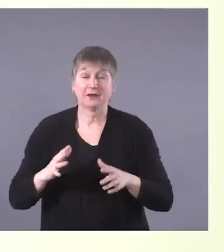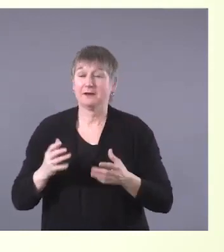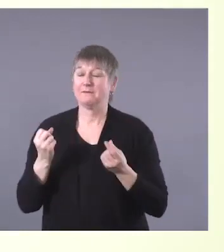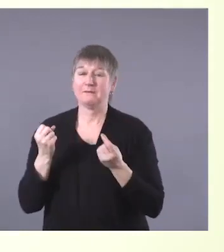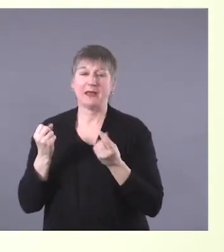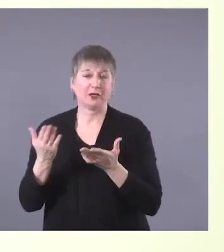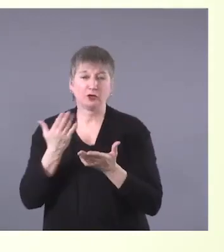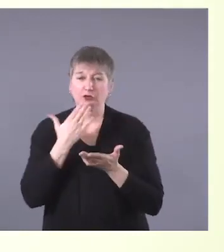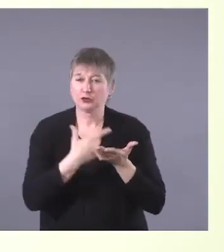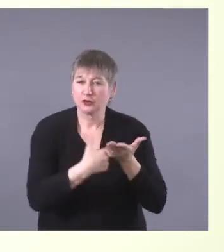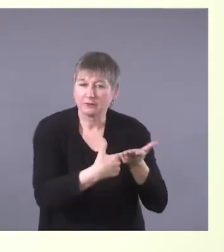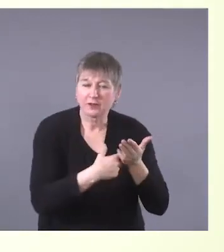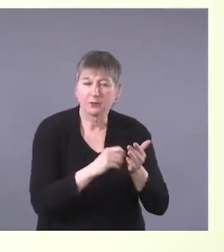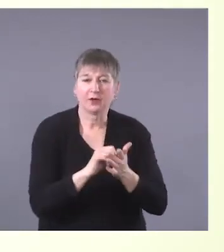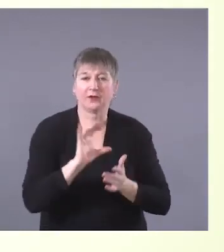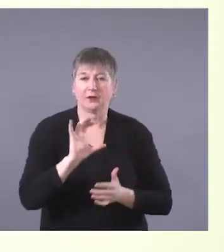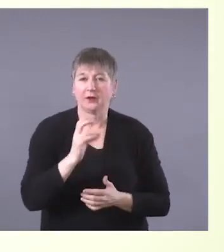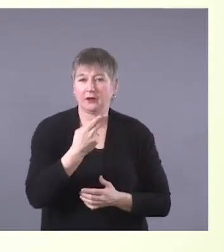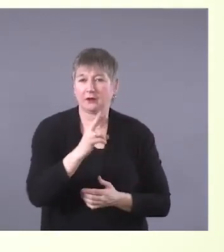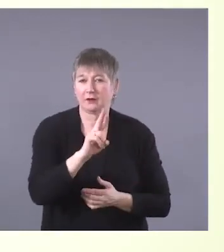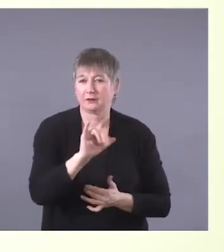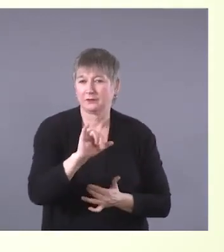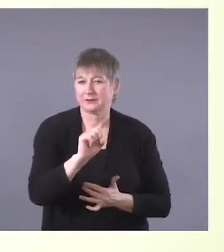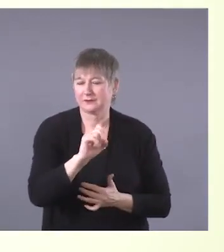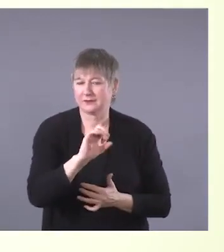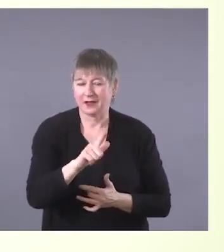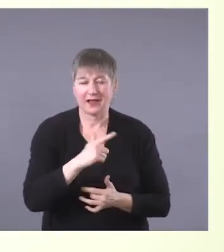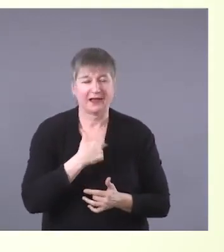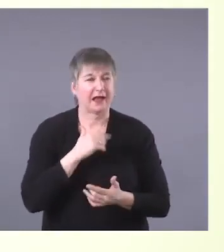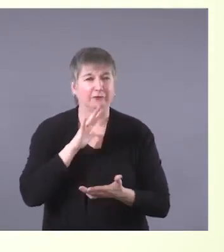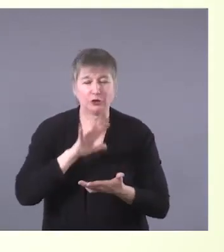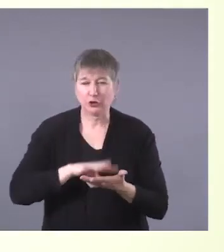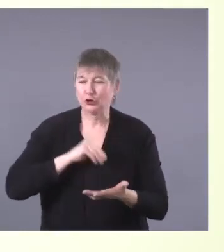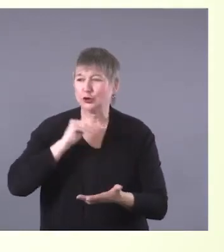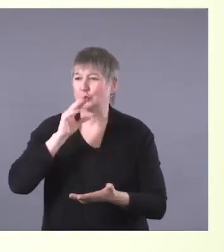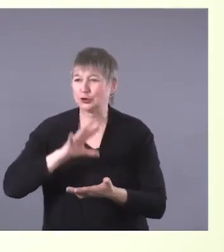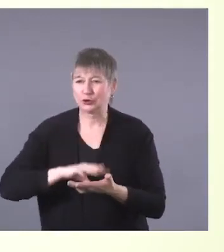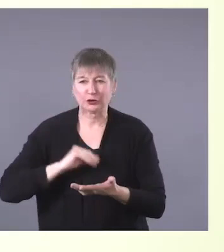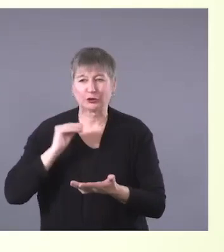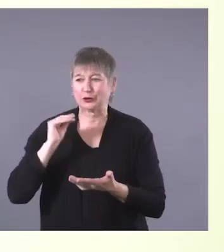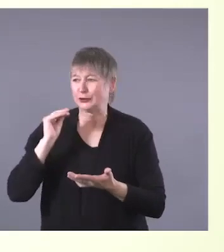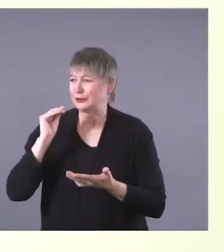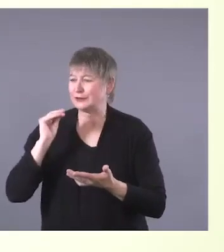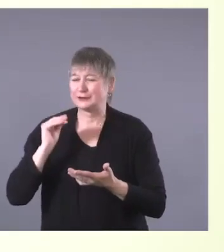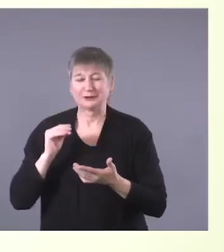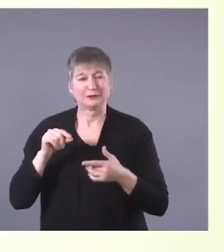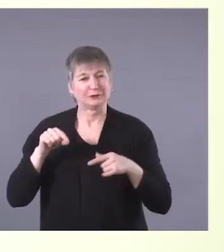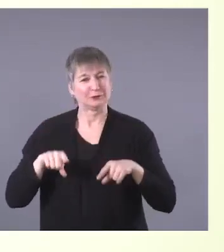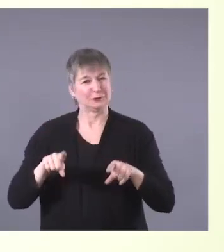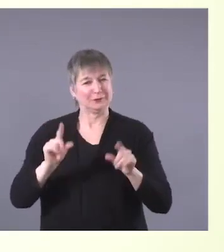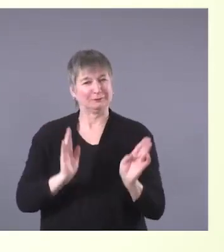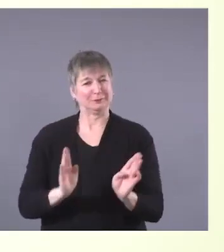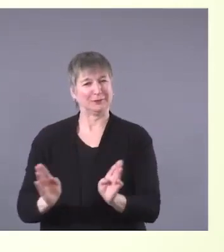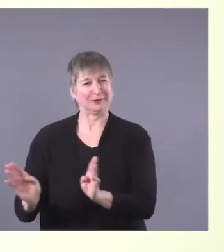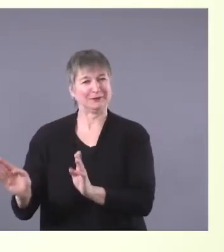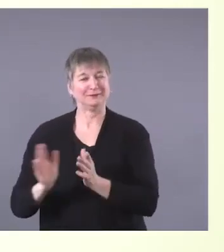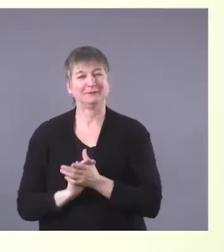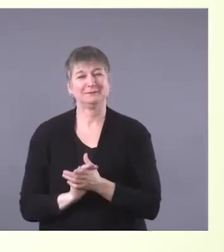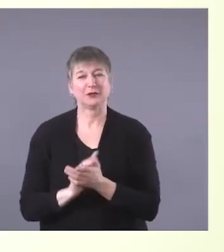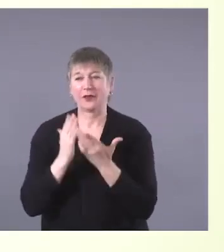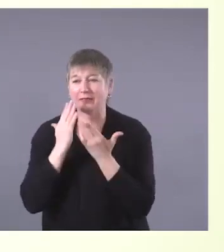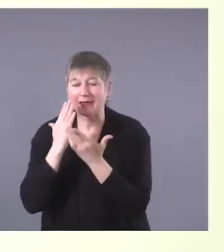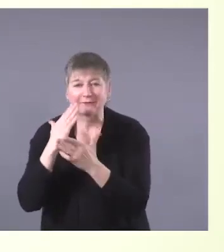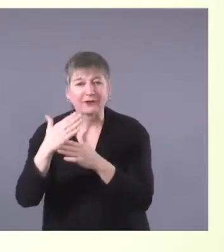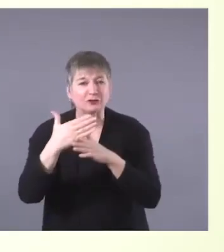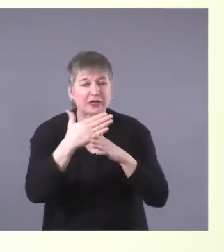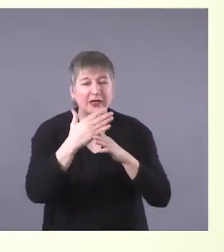Crystal and the learning that I've gone through in this project and the wisdom and experiences